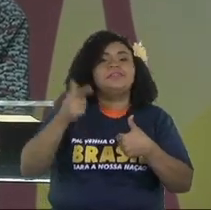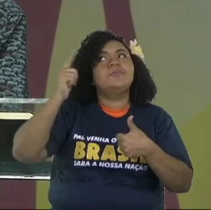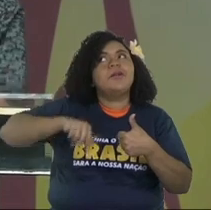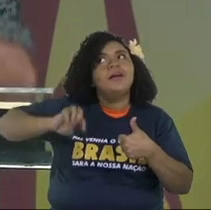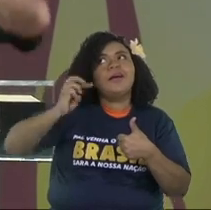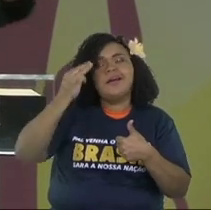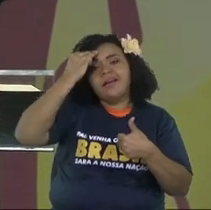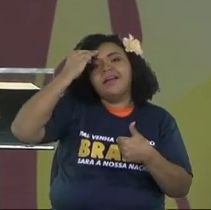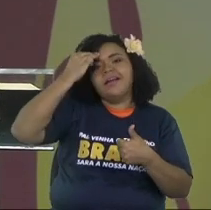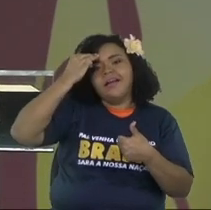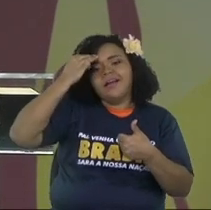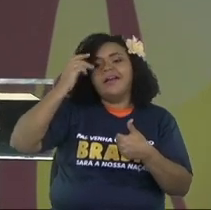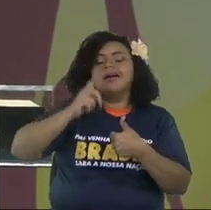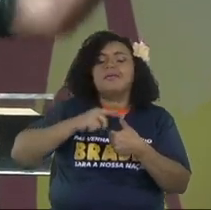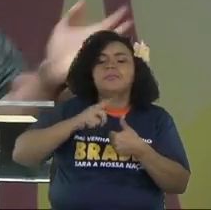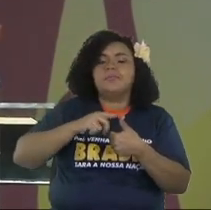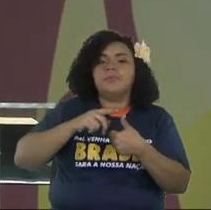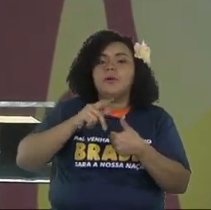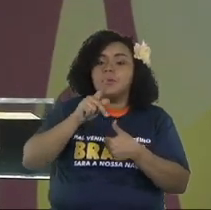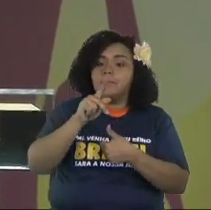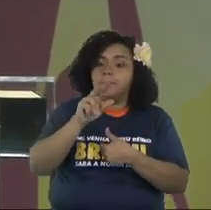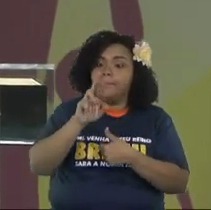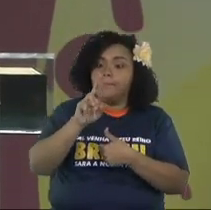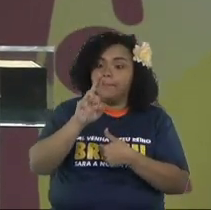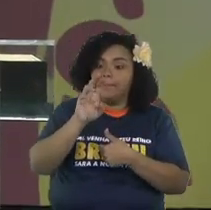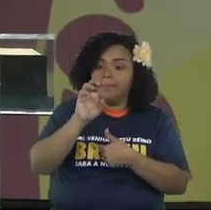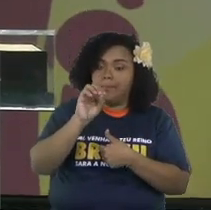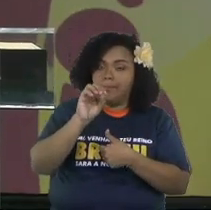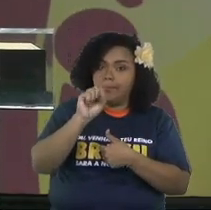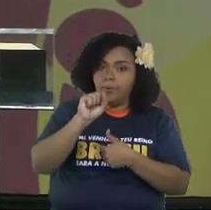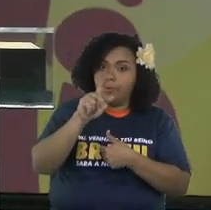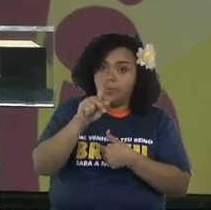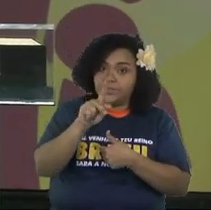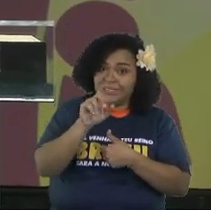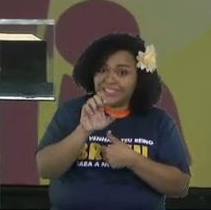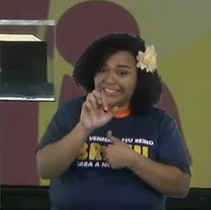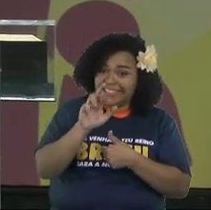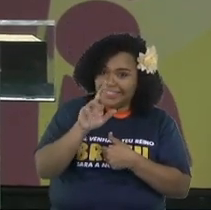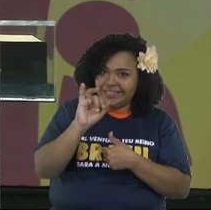up sum it up three three three conditions the prosperity